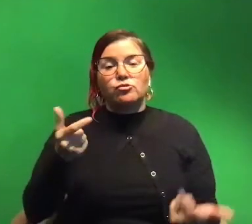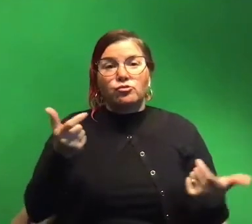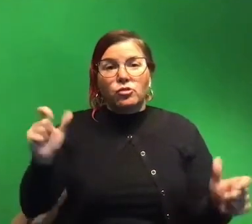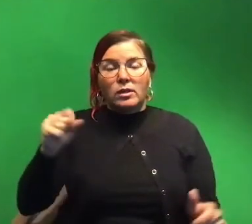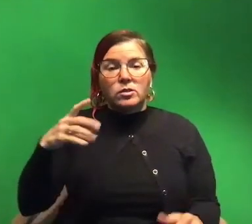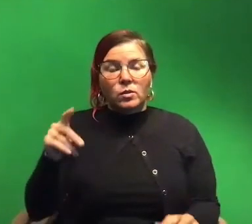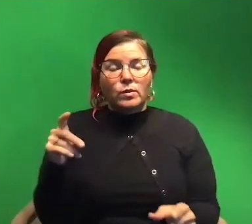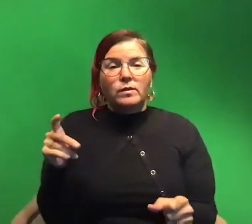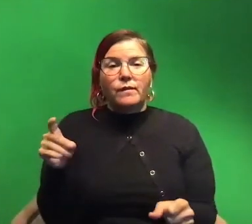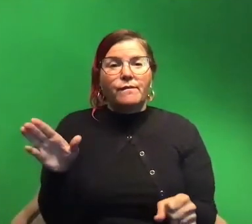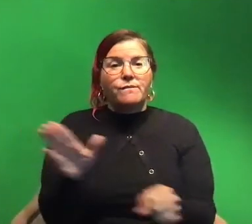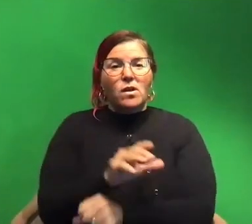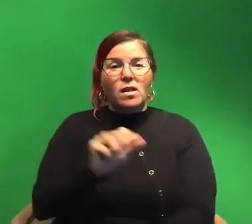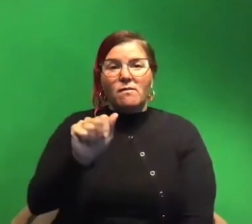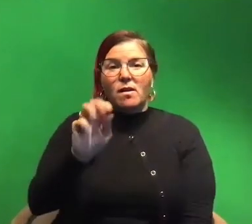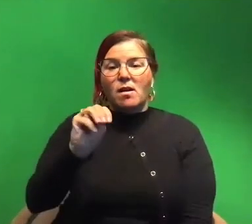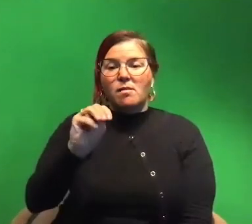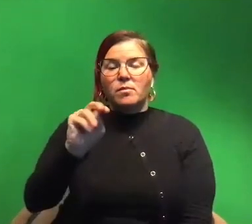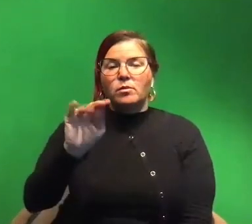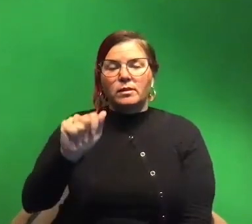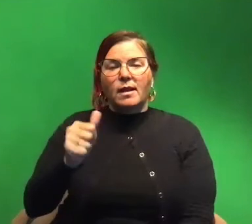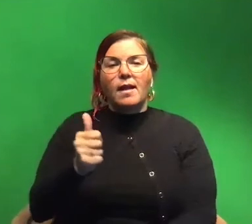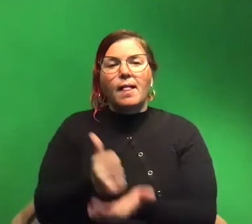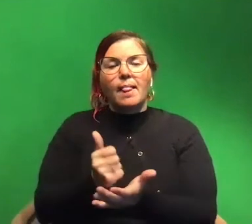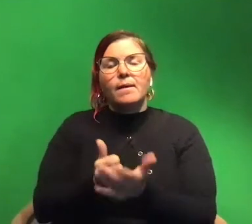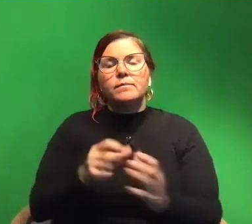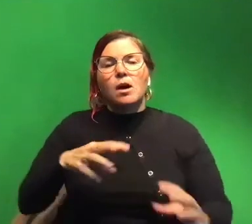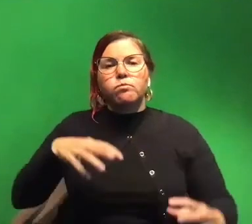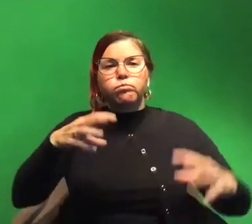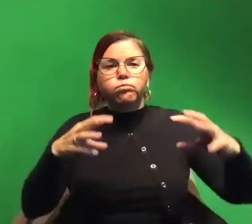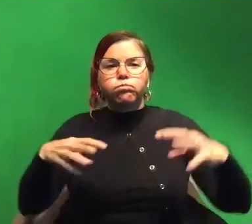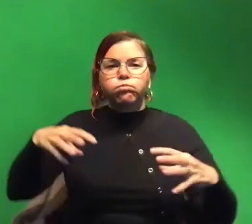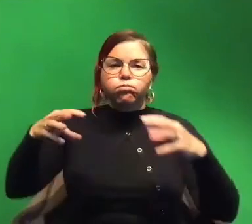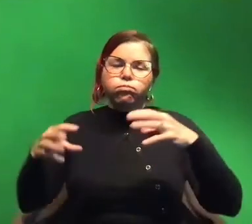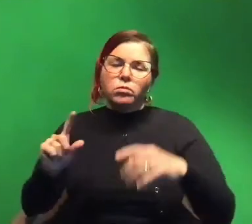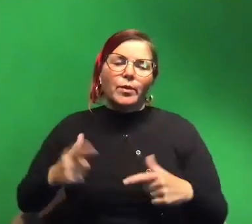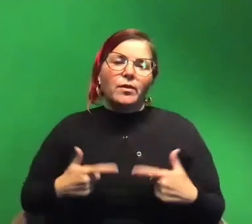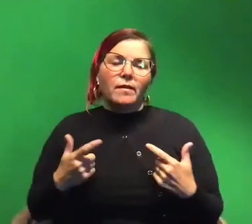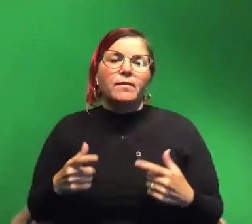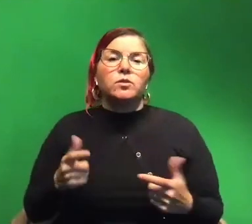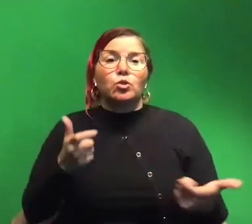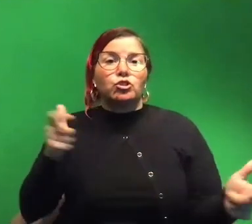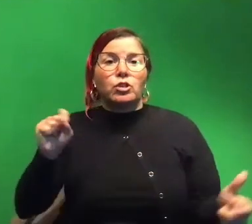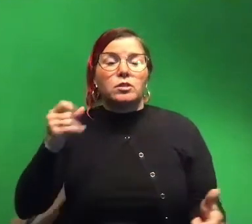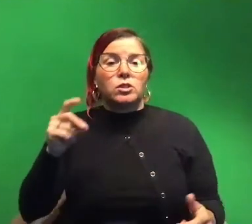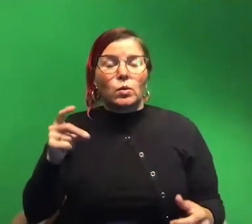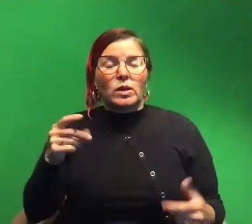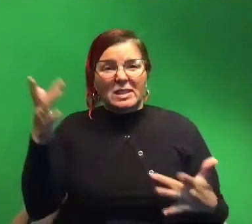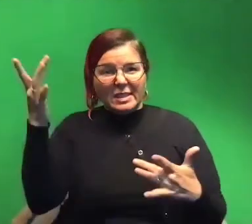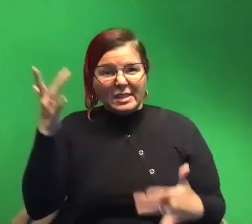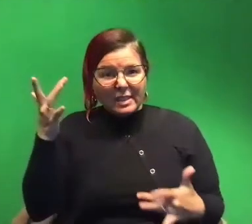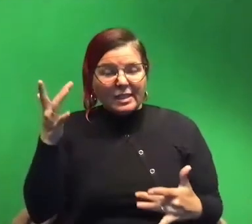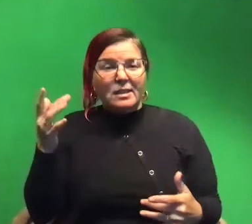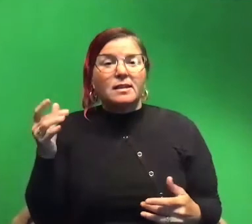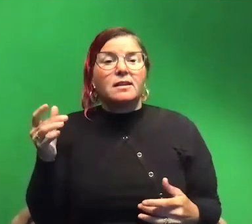of ammonia and that helps them maintain buoyancy where they're living and so when a giant squid gets sick and